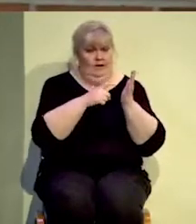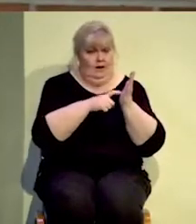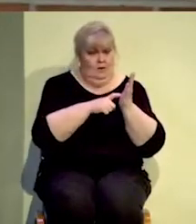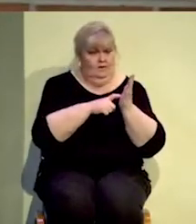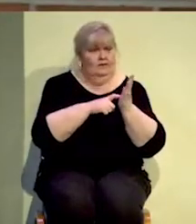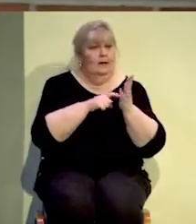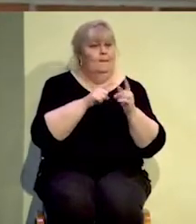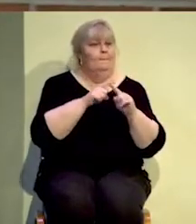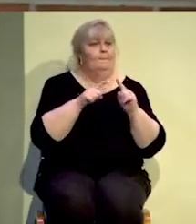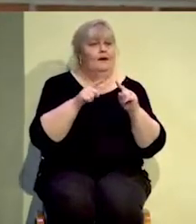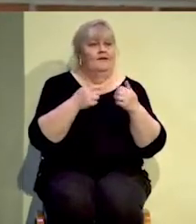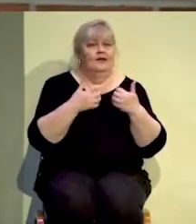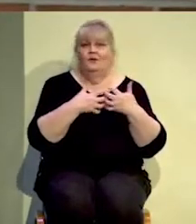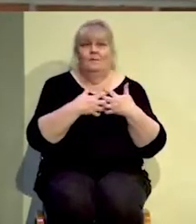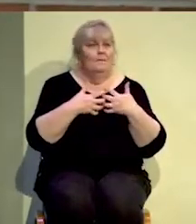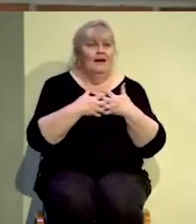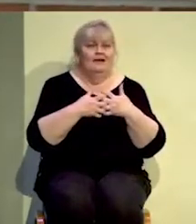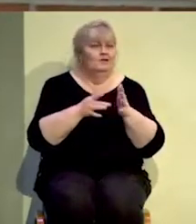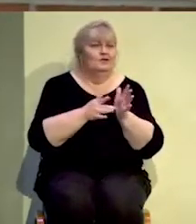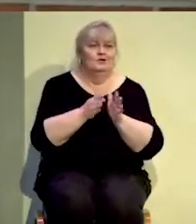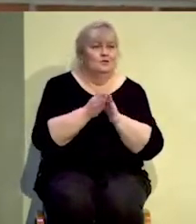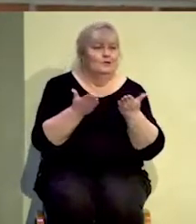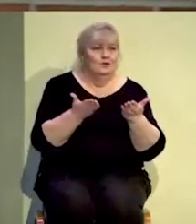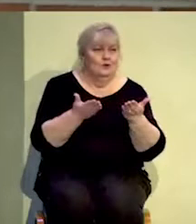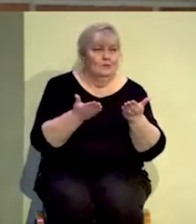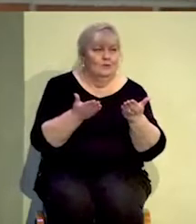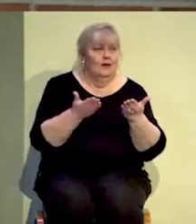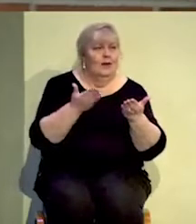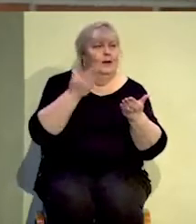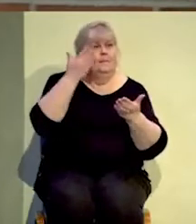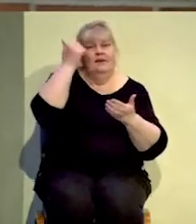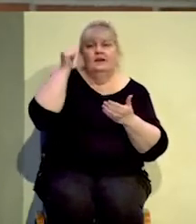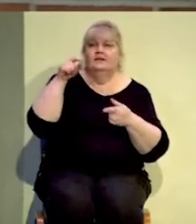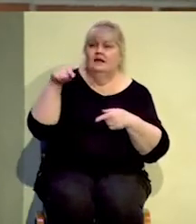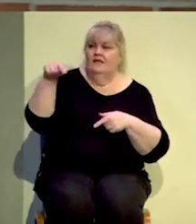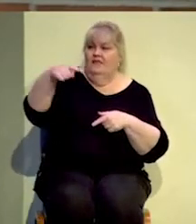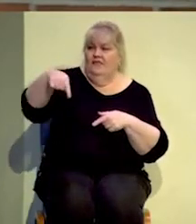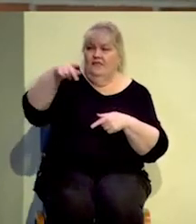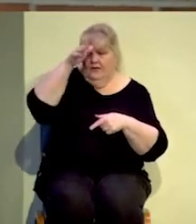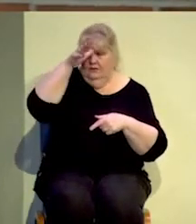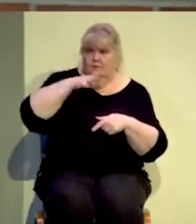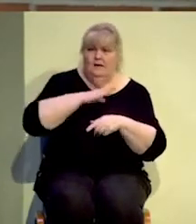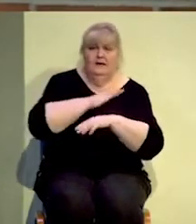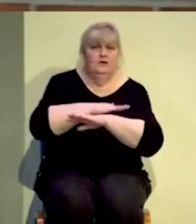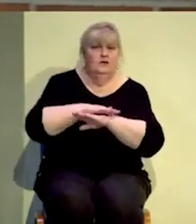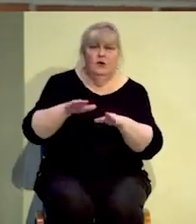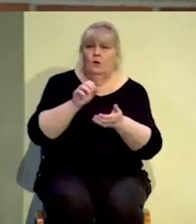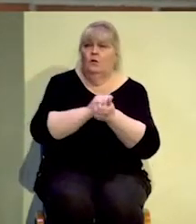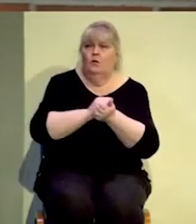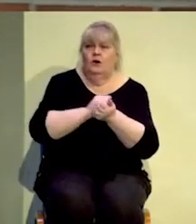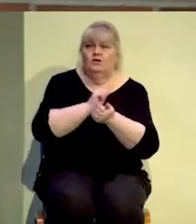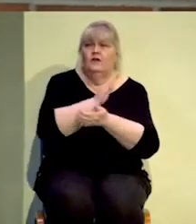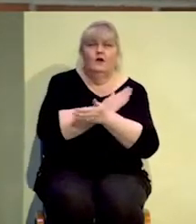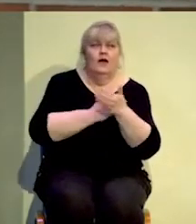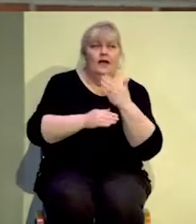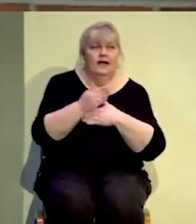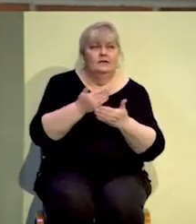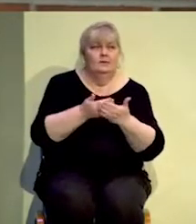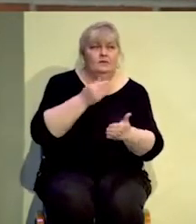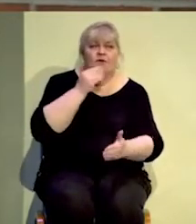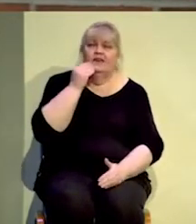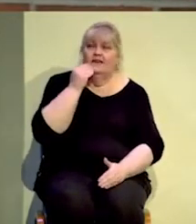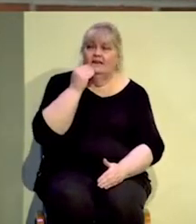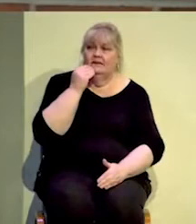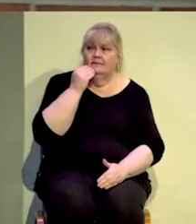in the response to the question, for they do not wash their hands when they eat. Now if you're a student of the Old